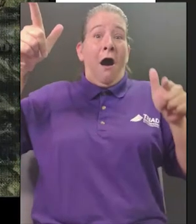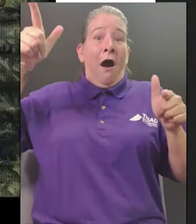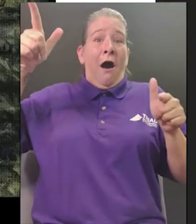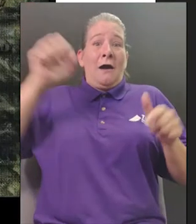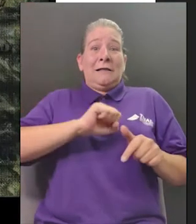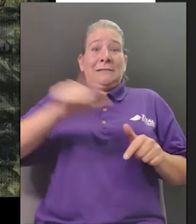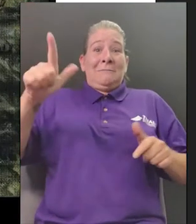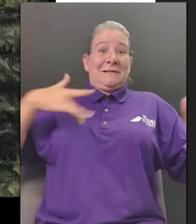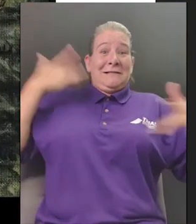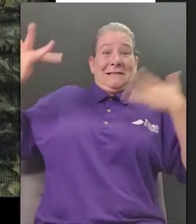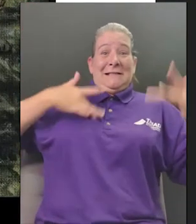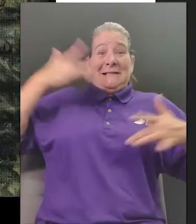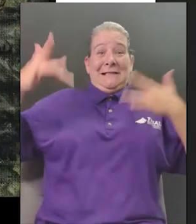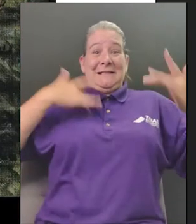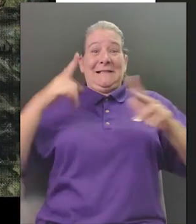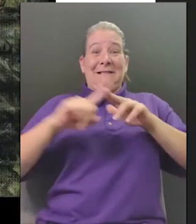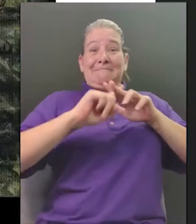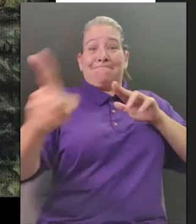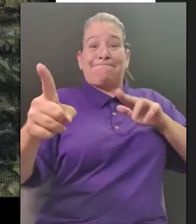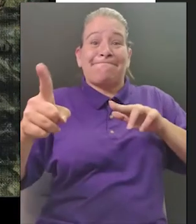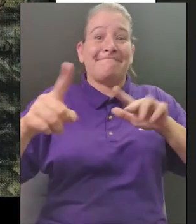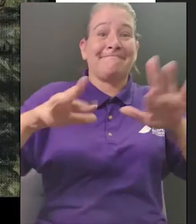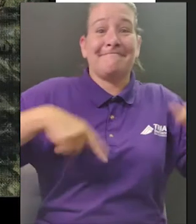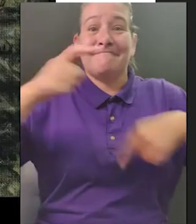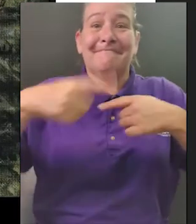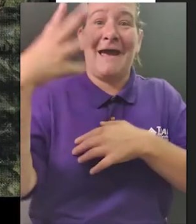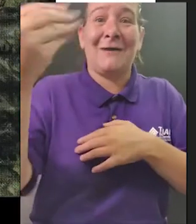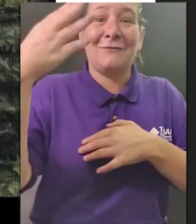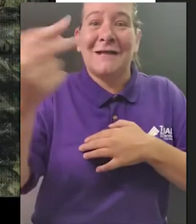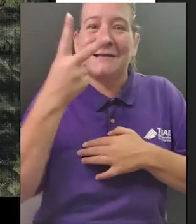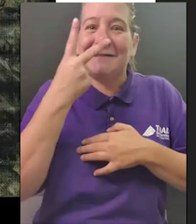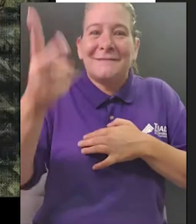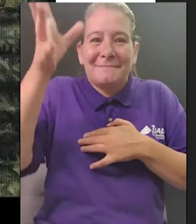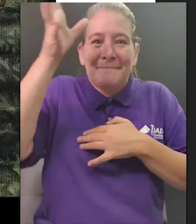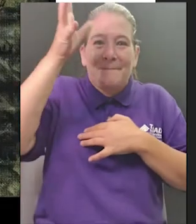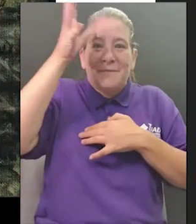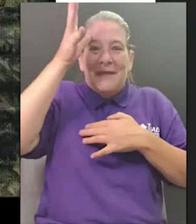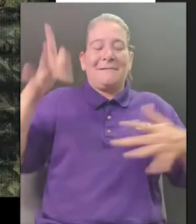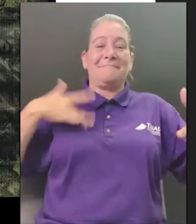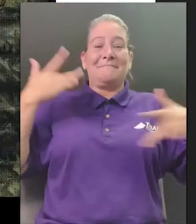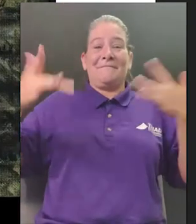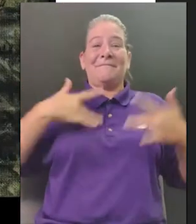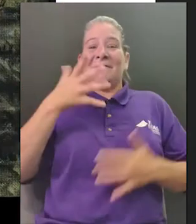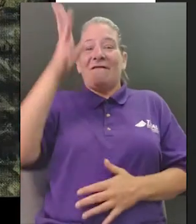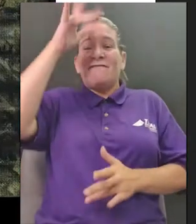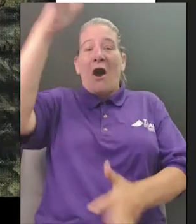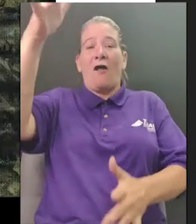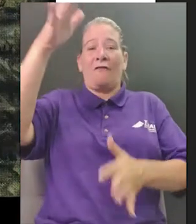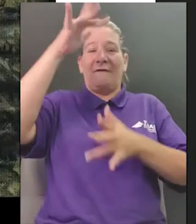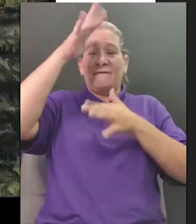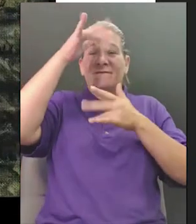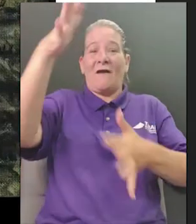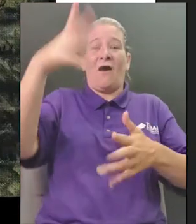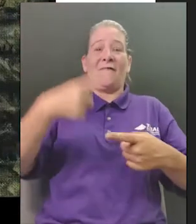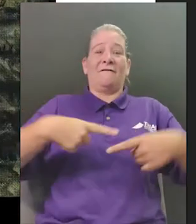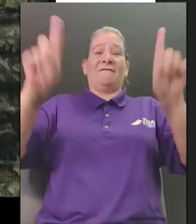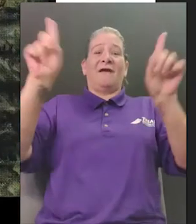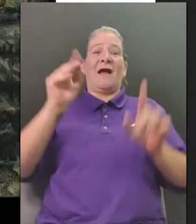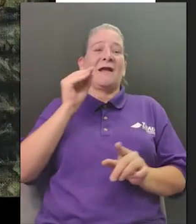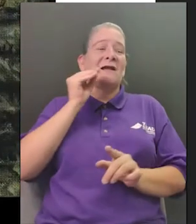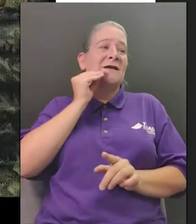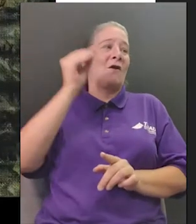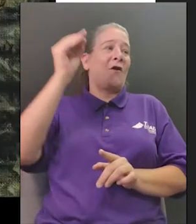father she shouted father is home her mother and younger brothers and sisters rushed out to greet him